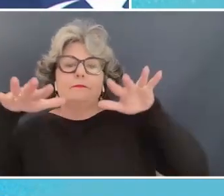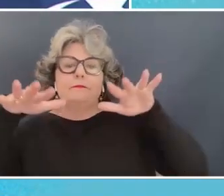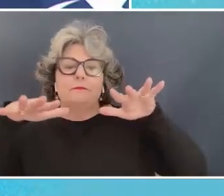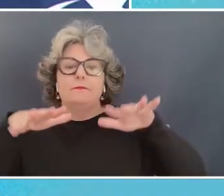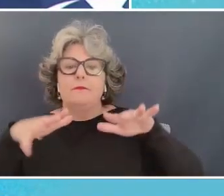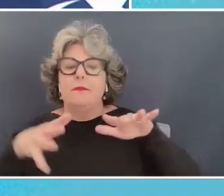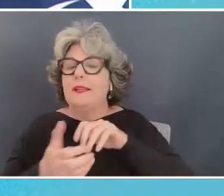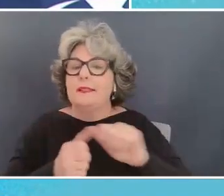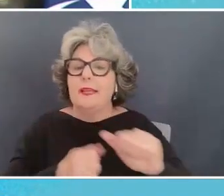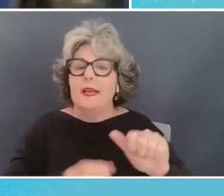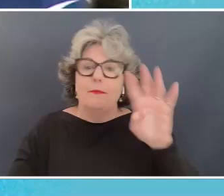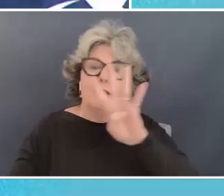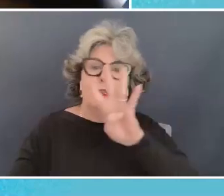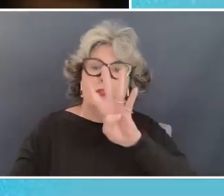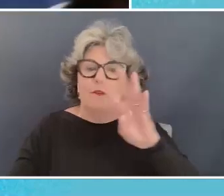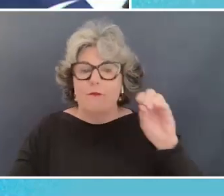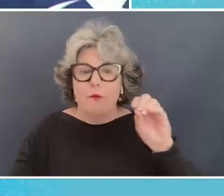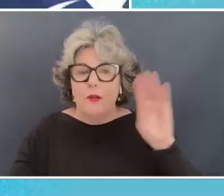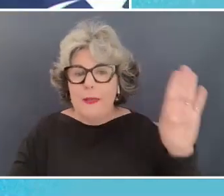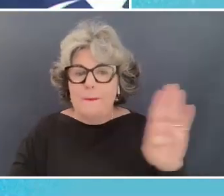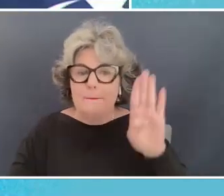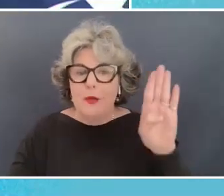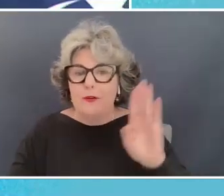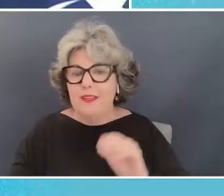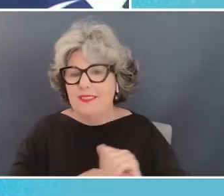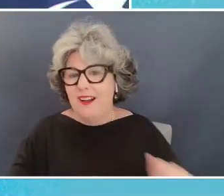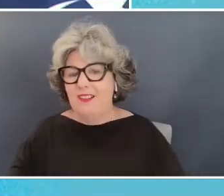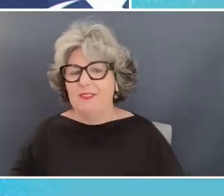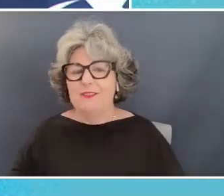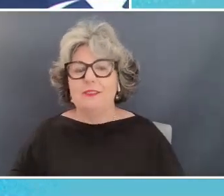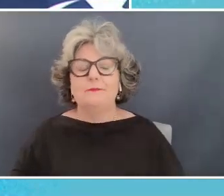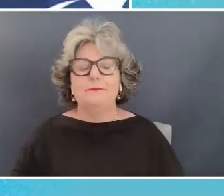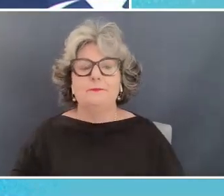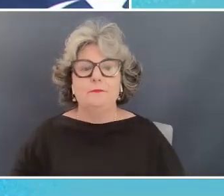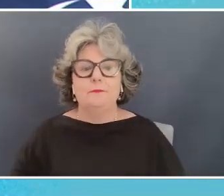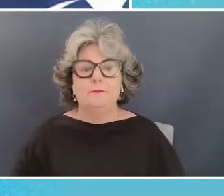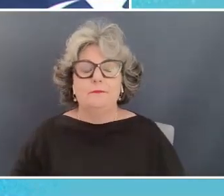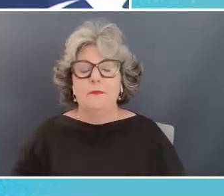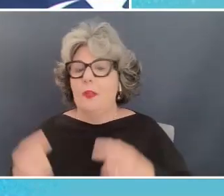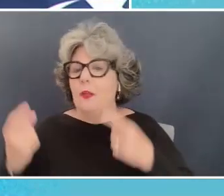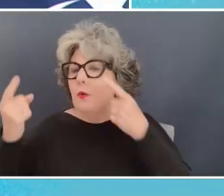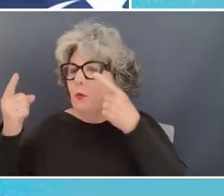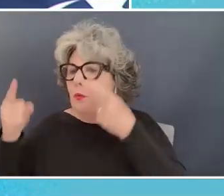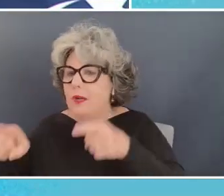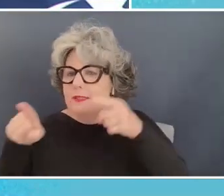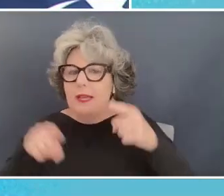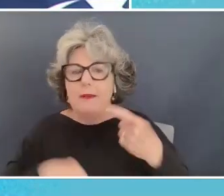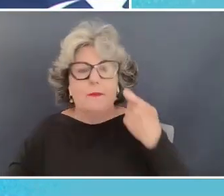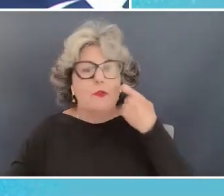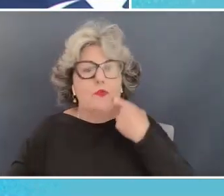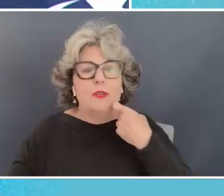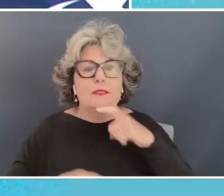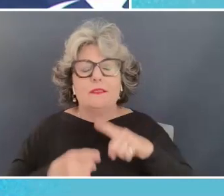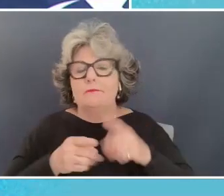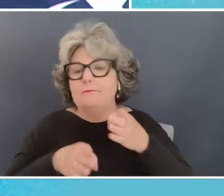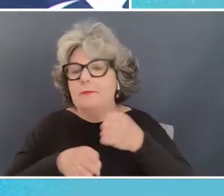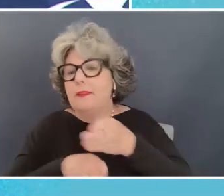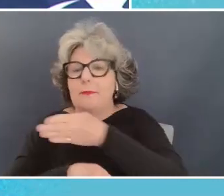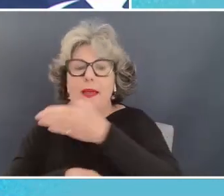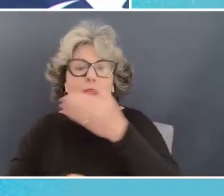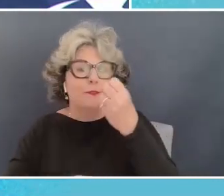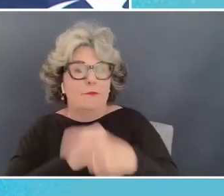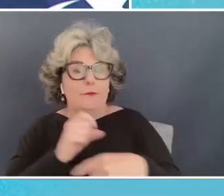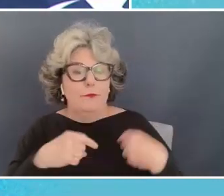dollars what has been happening more recently as well as you know for the past few years um